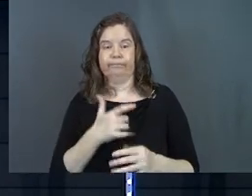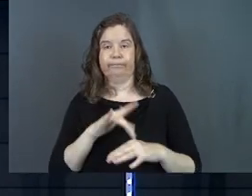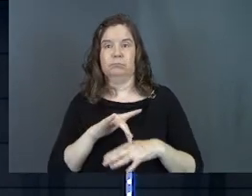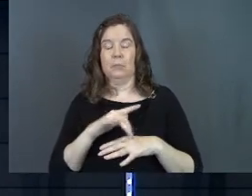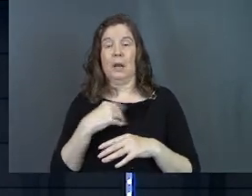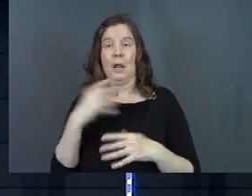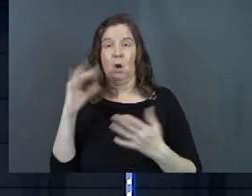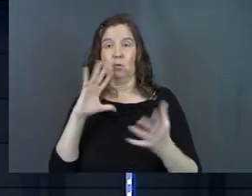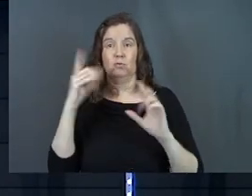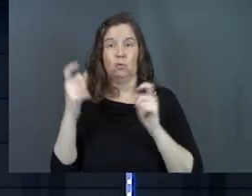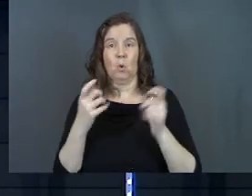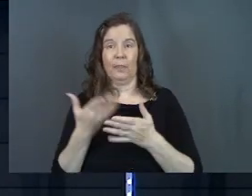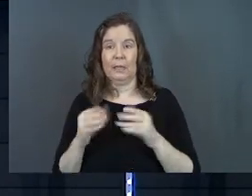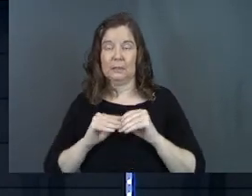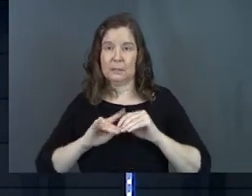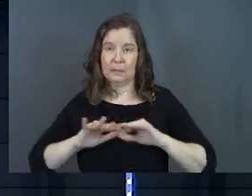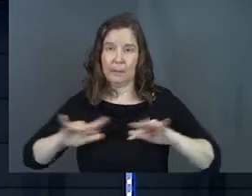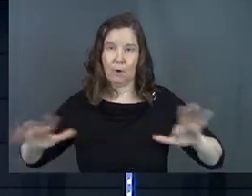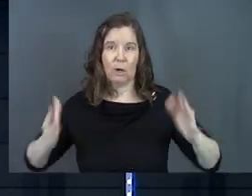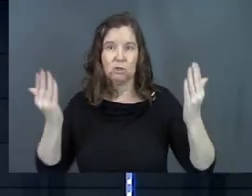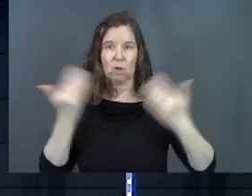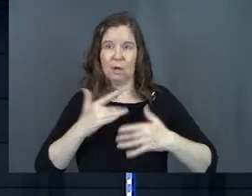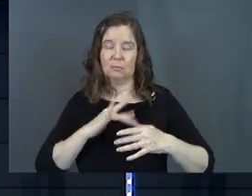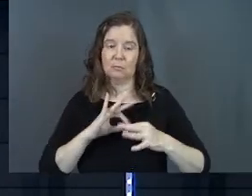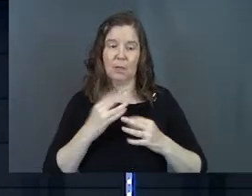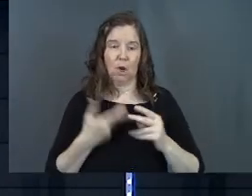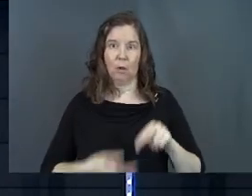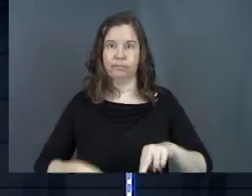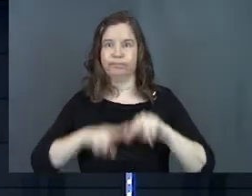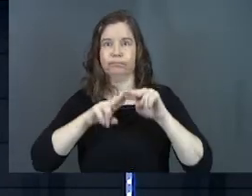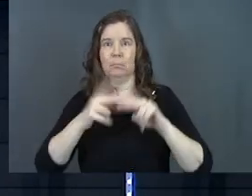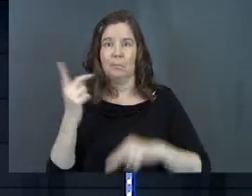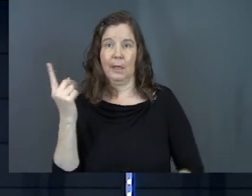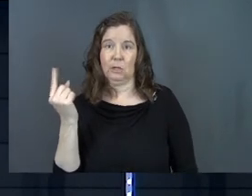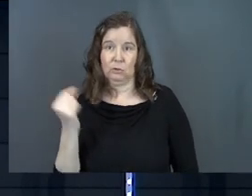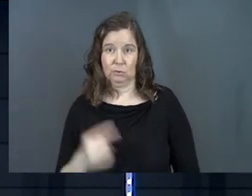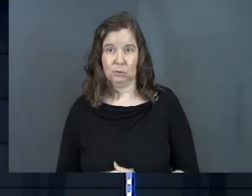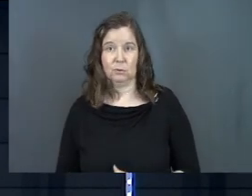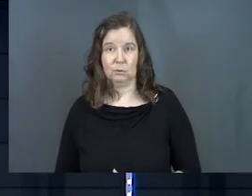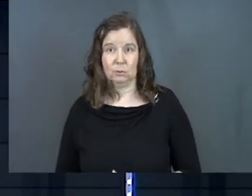out-of-control things spreading darkness into families, it all went up last year.